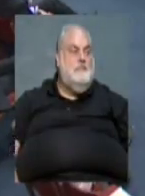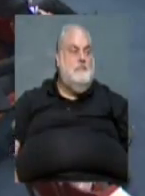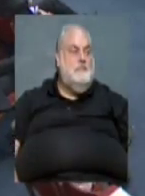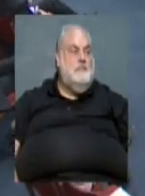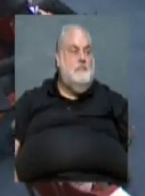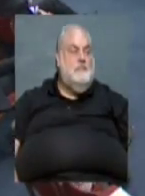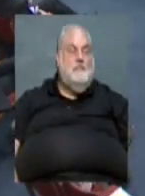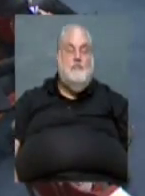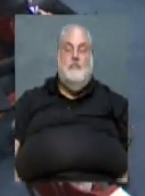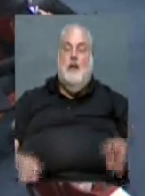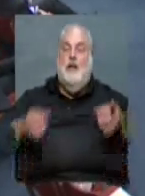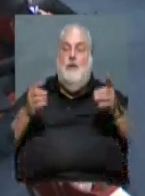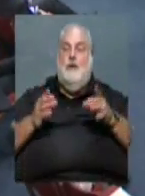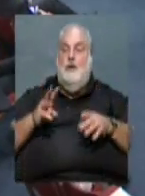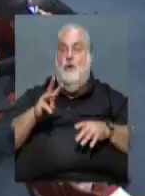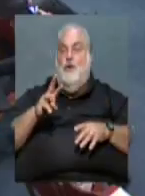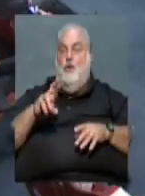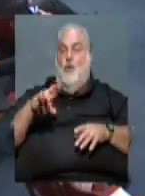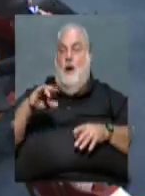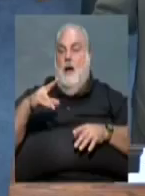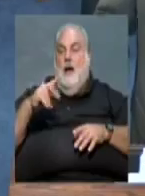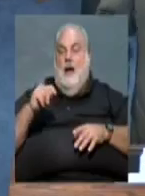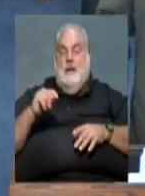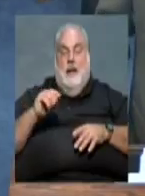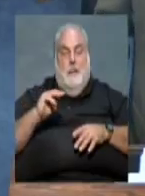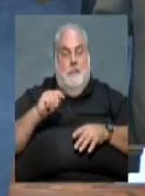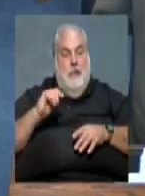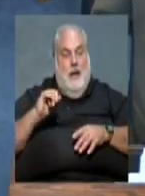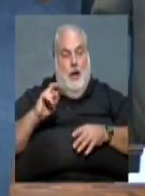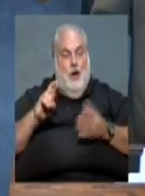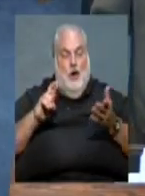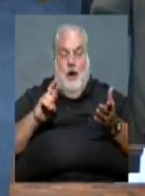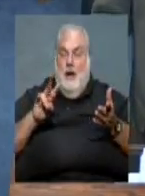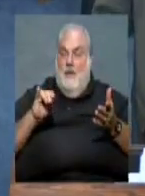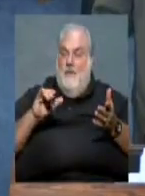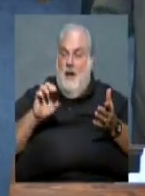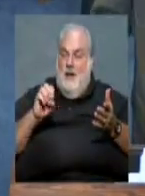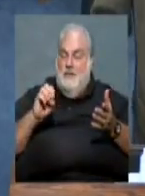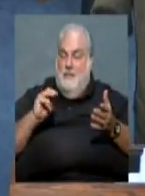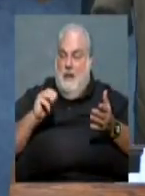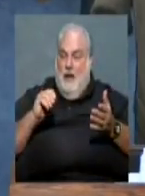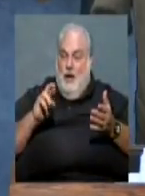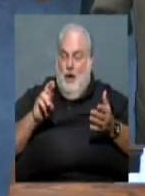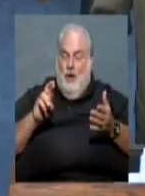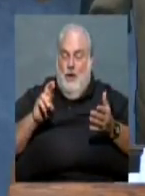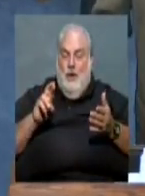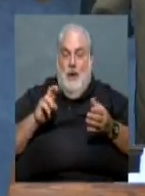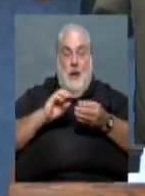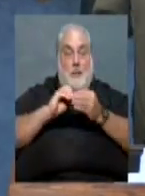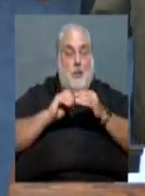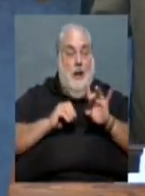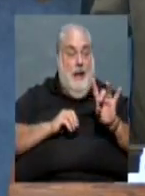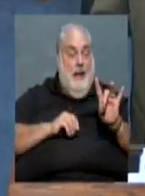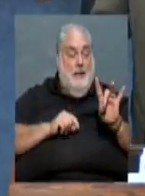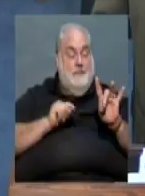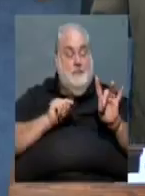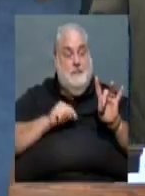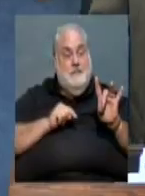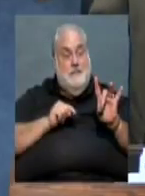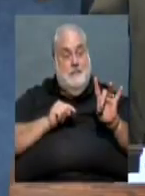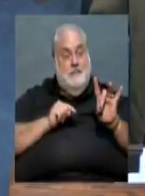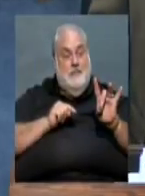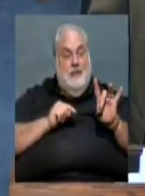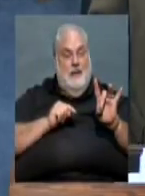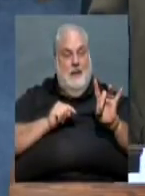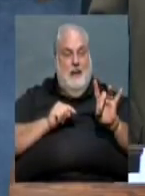Director Wright, Mayor, Vice Mayor, members of the board. Item eight is one of the